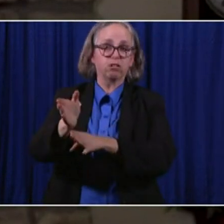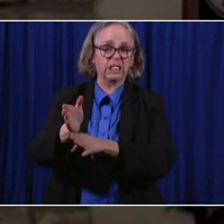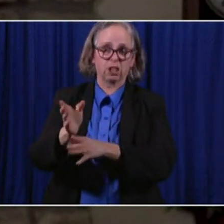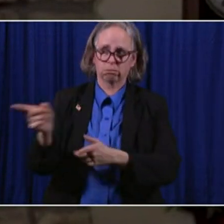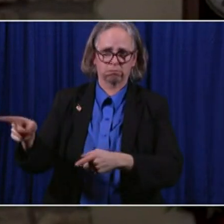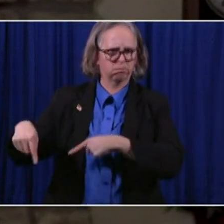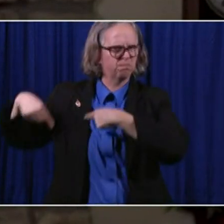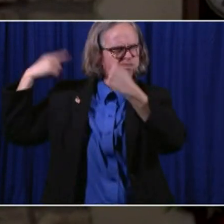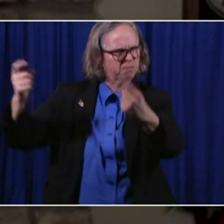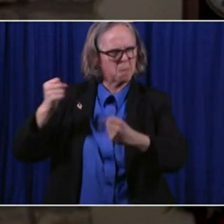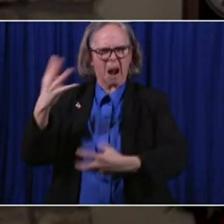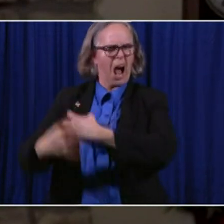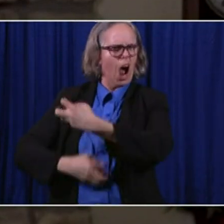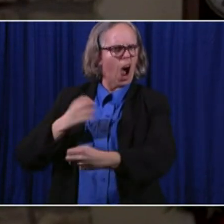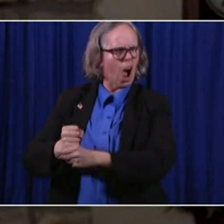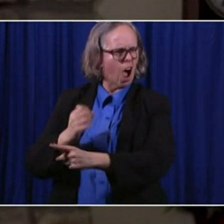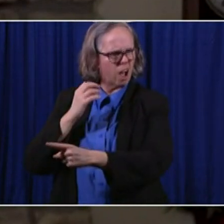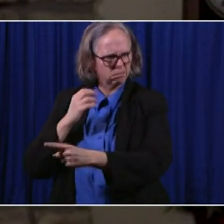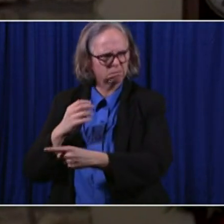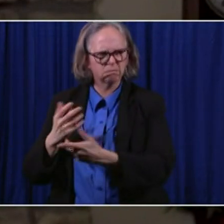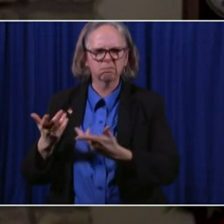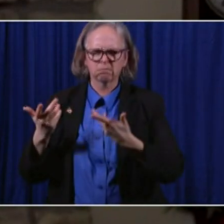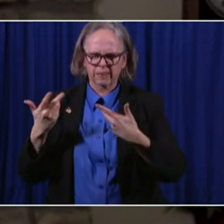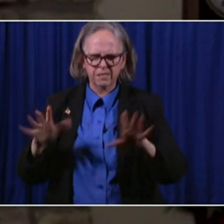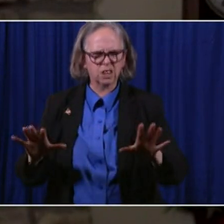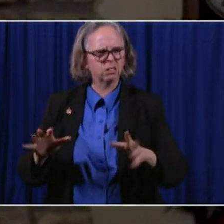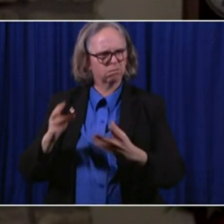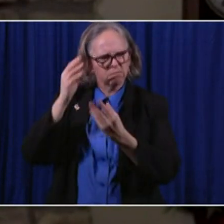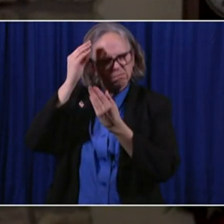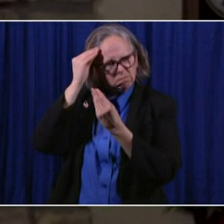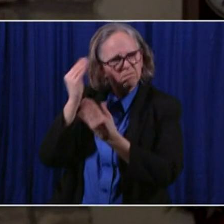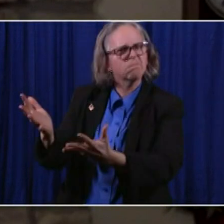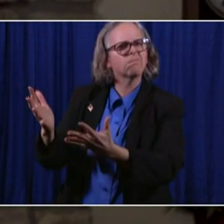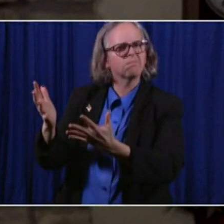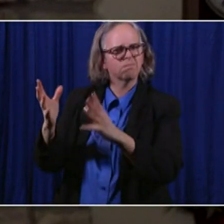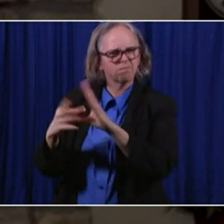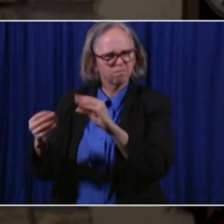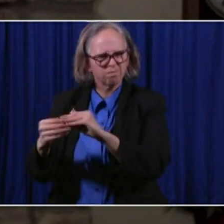I served with him, and he is an honorable man.